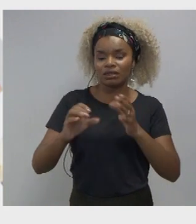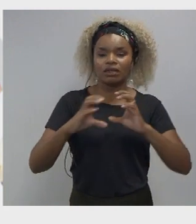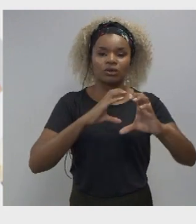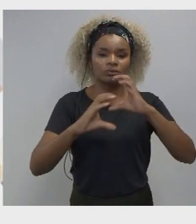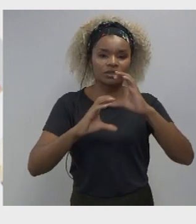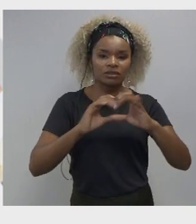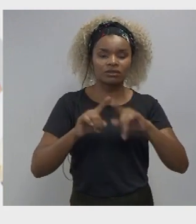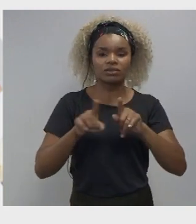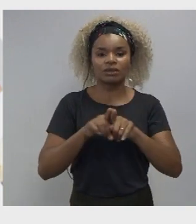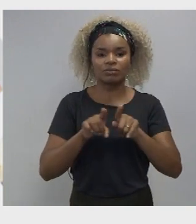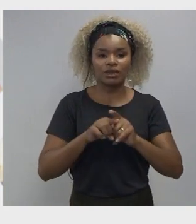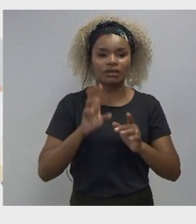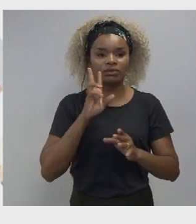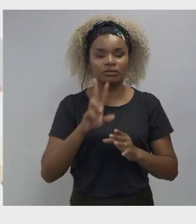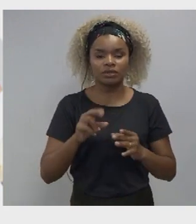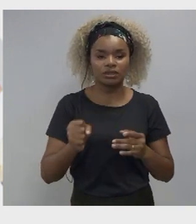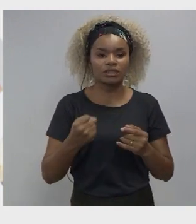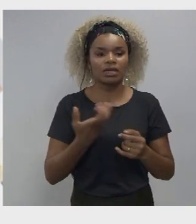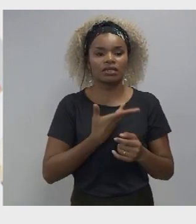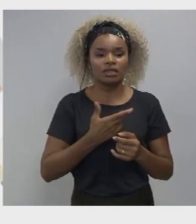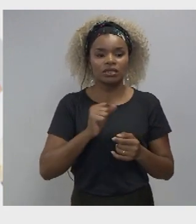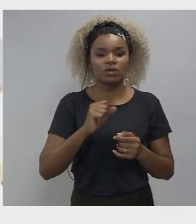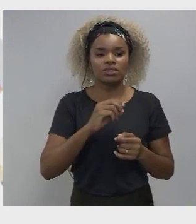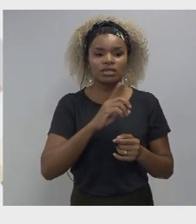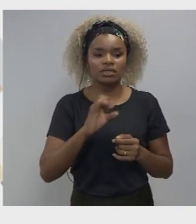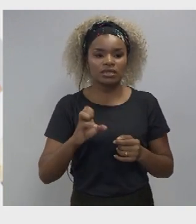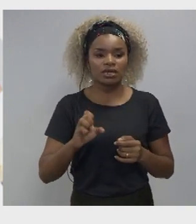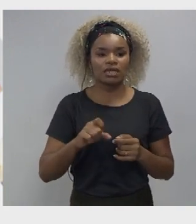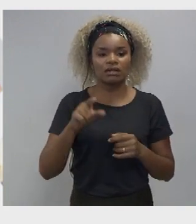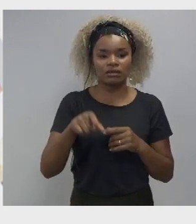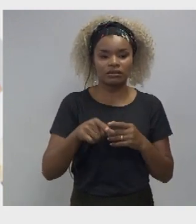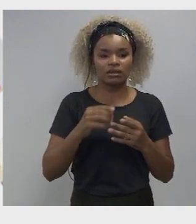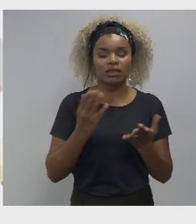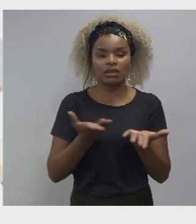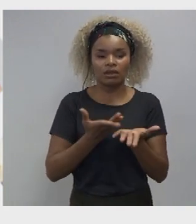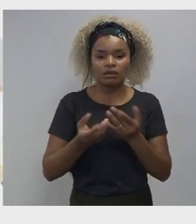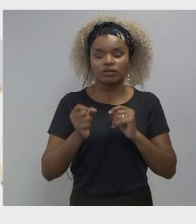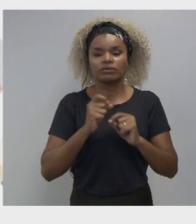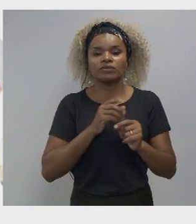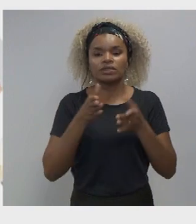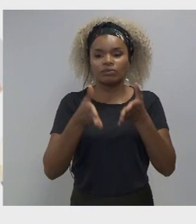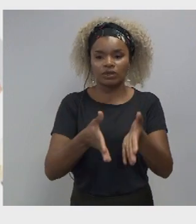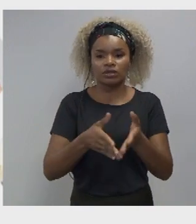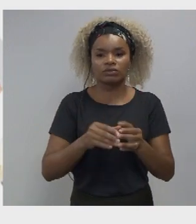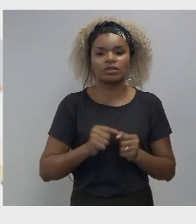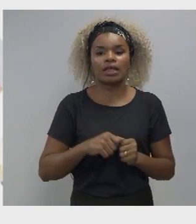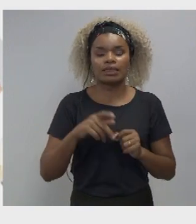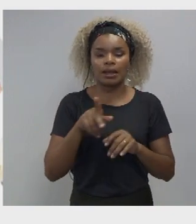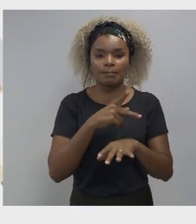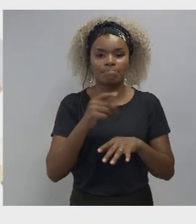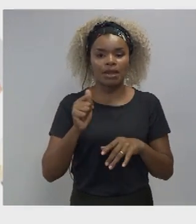beady-eyed amongst you will also see Abe on this slide talking about free agents on the platform